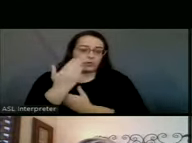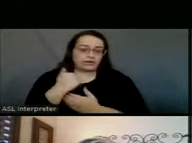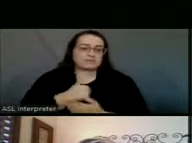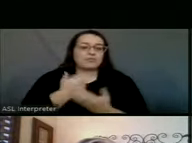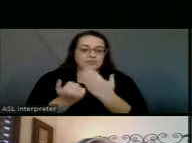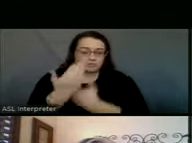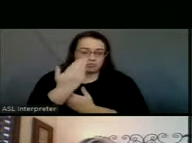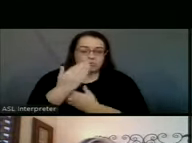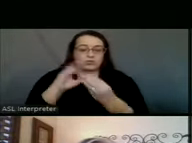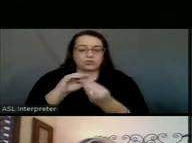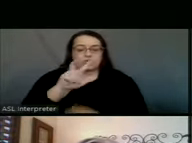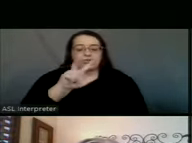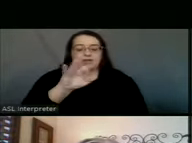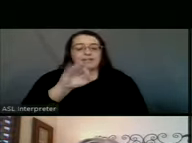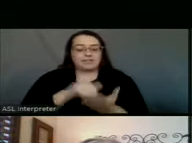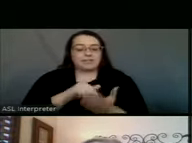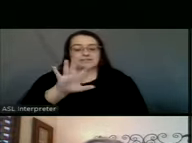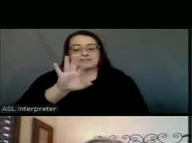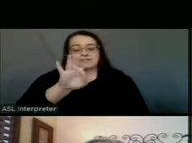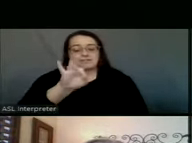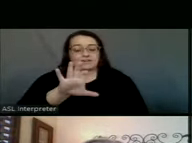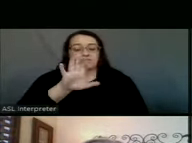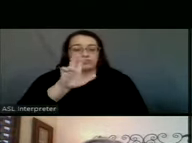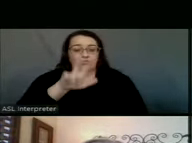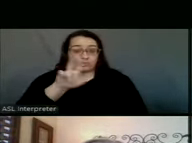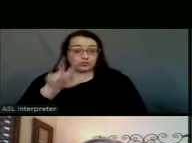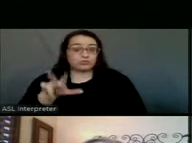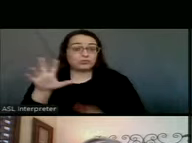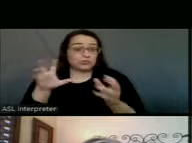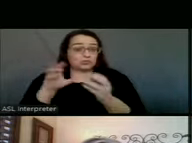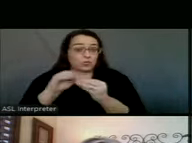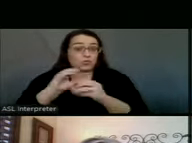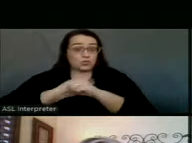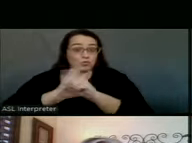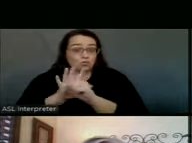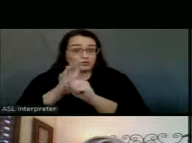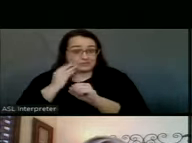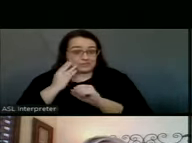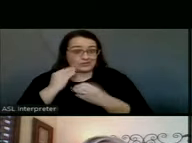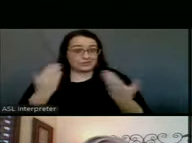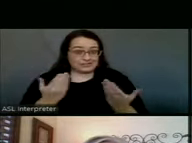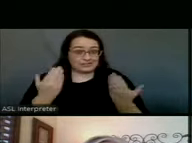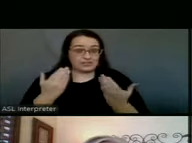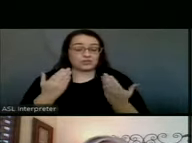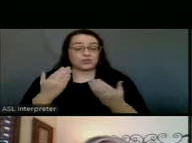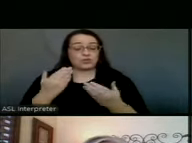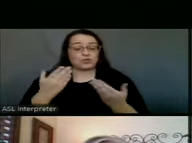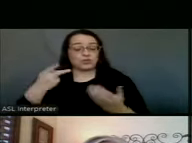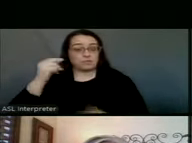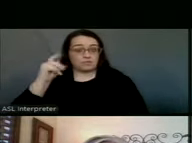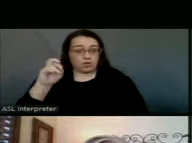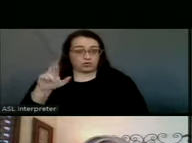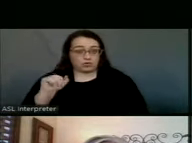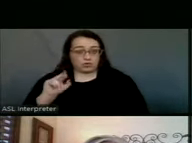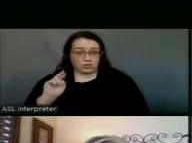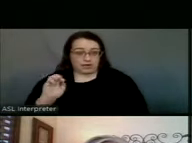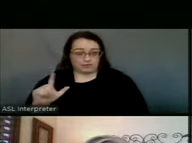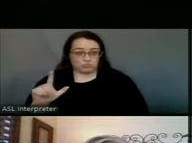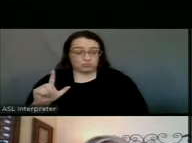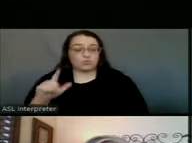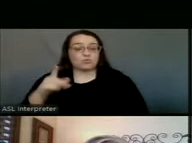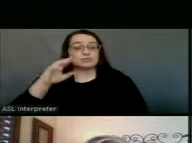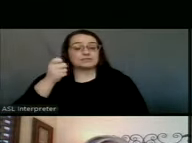there were a total of 39,933 total cases of COVID-19 reported in Potter and Randall County,